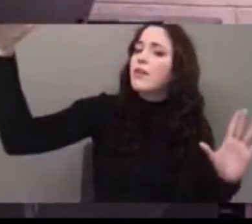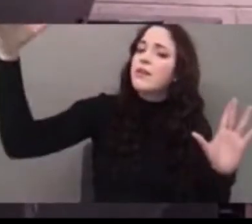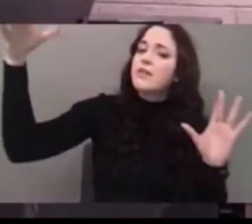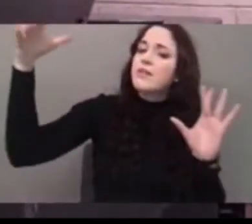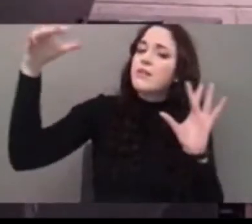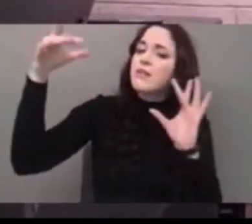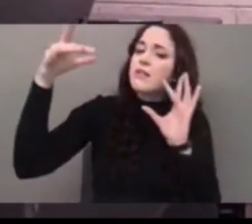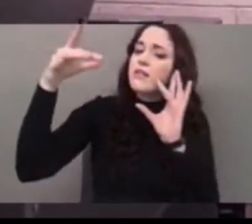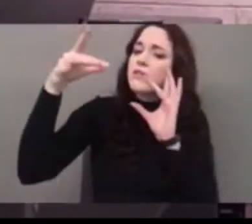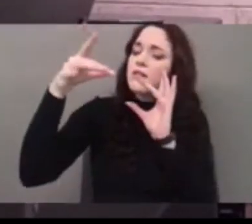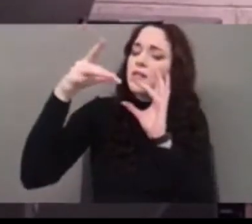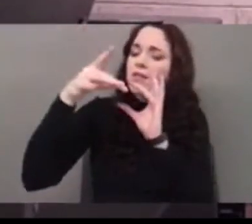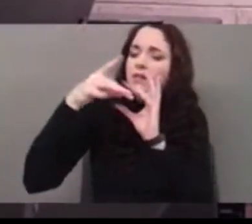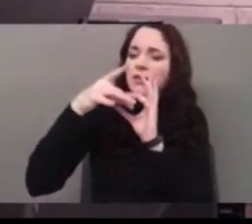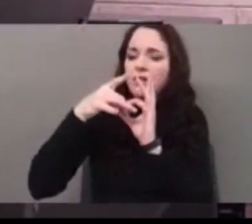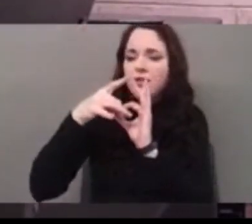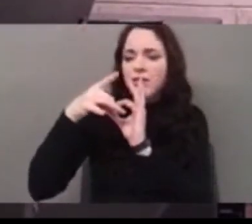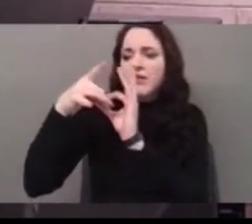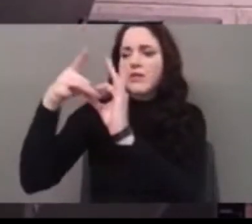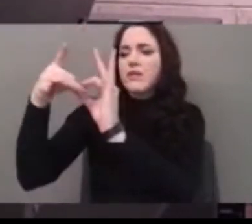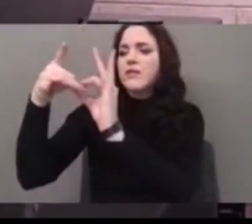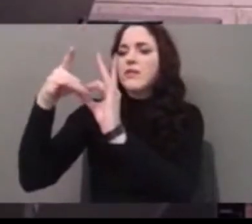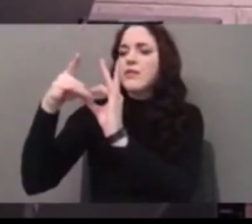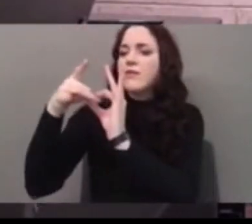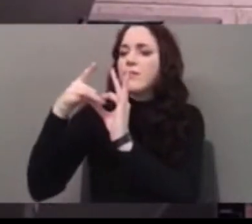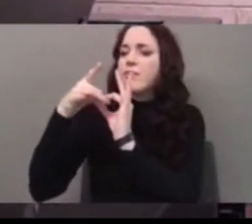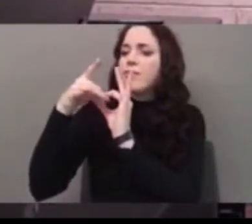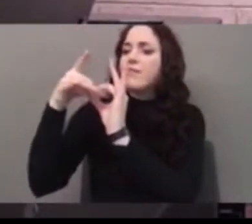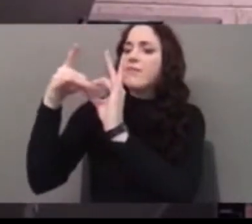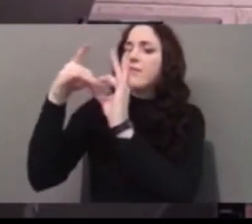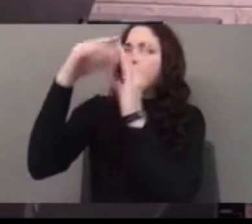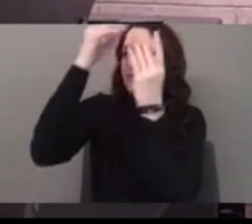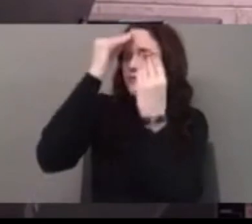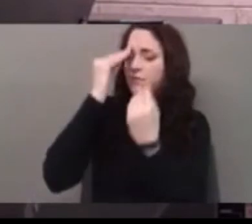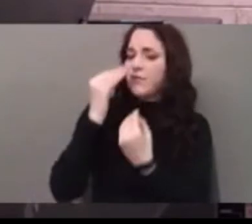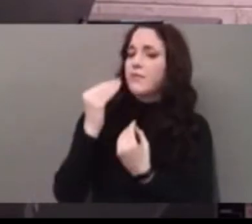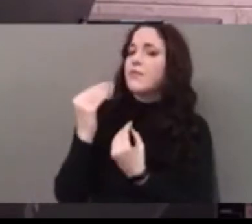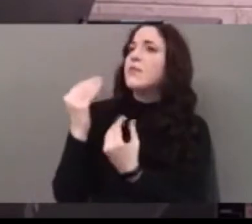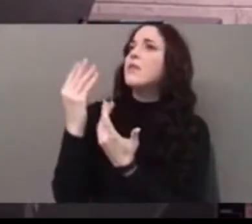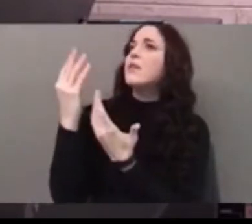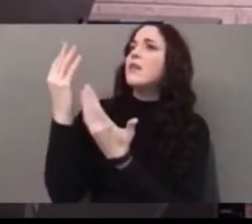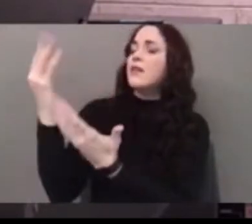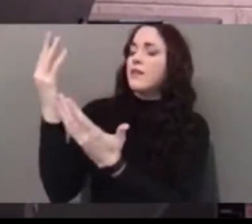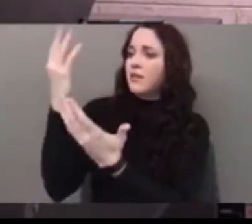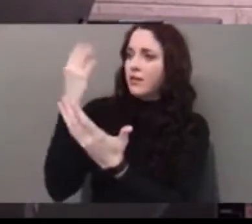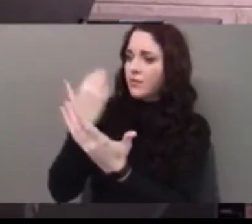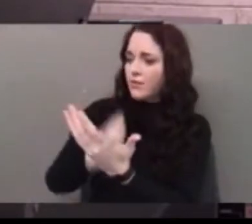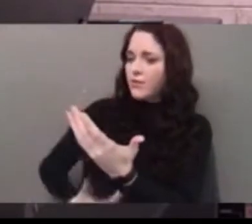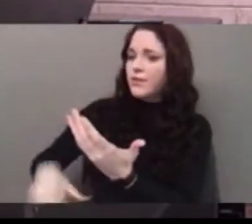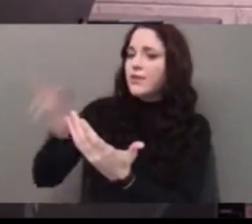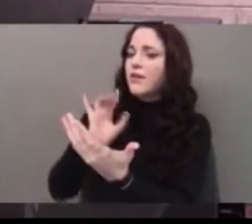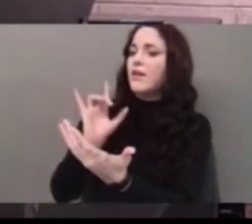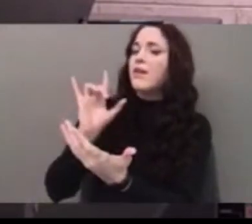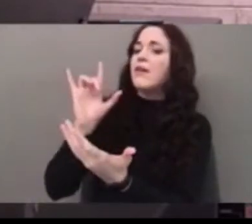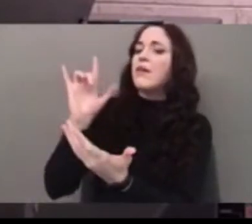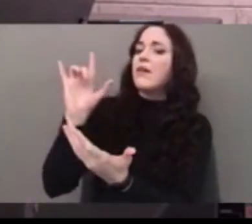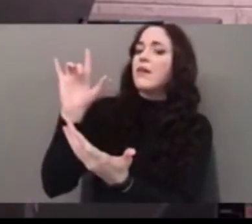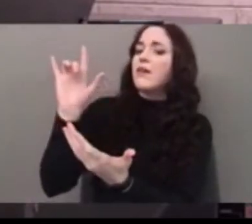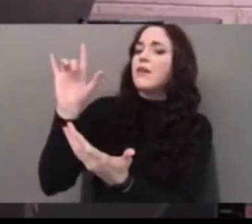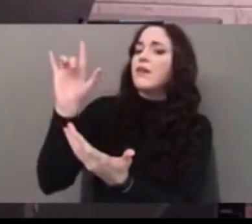touch Him. And say that we love